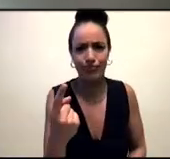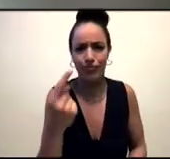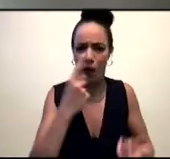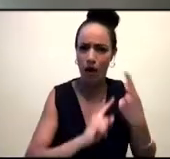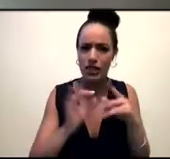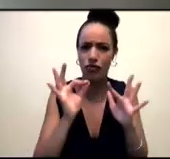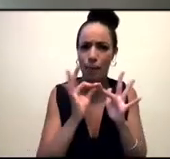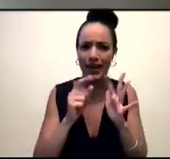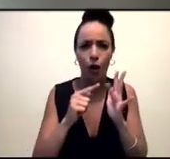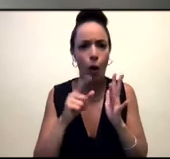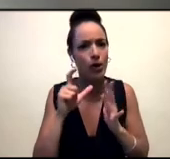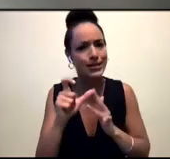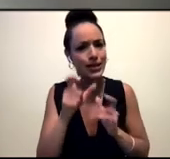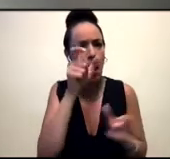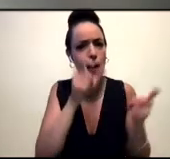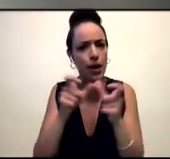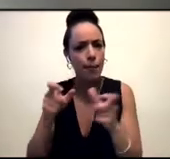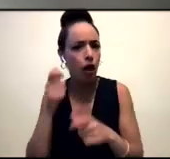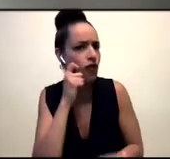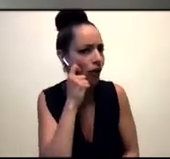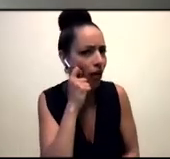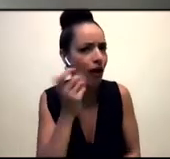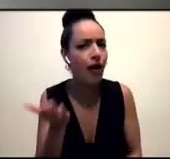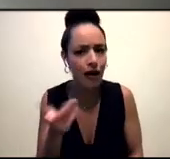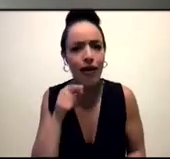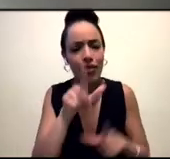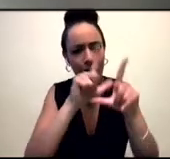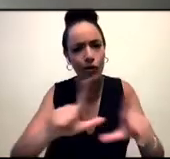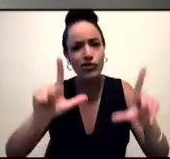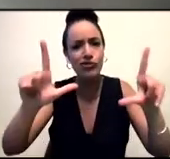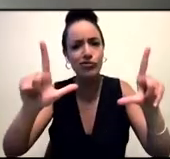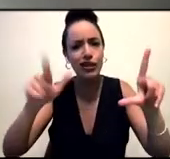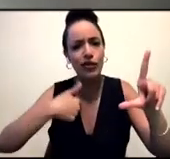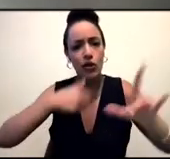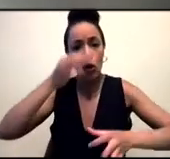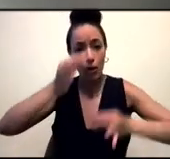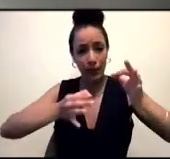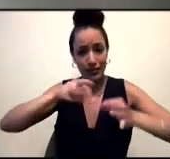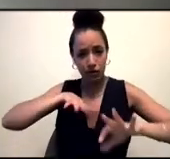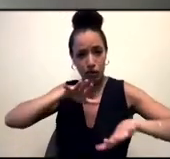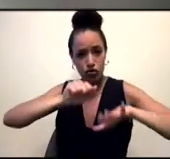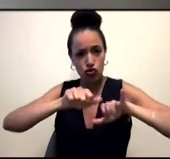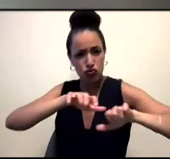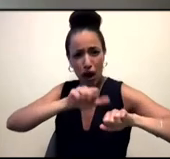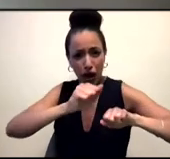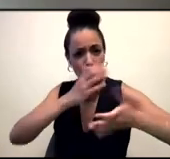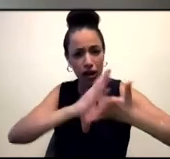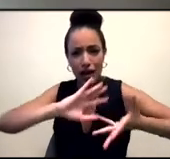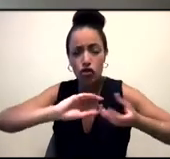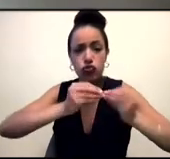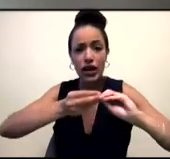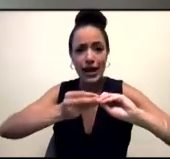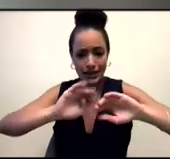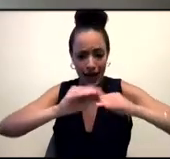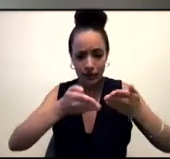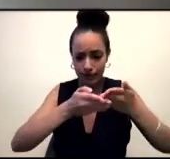you know, on screen. And I would say that political struggle actually creates space in front of camera and behind the camera. So the fact that we can